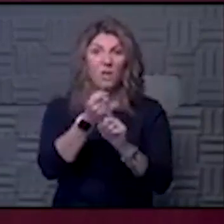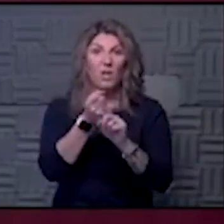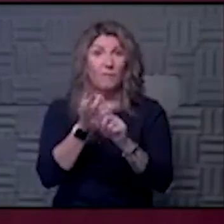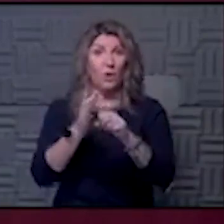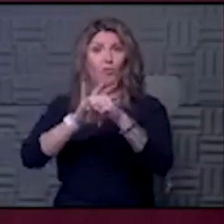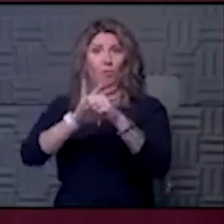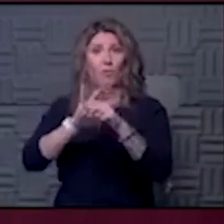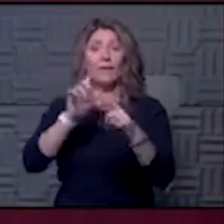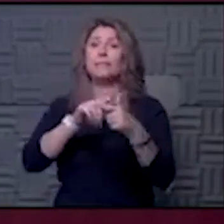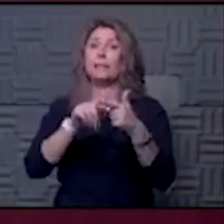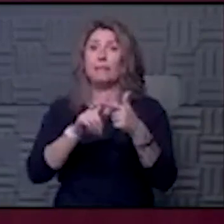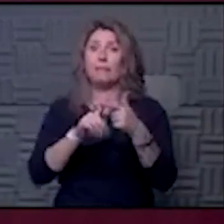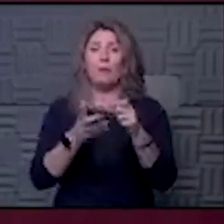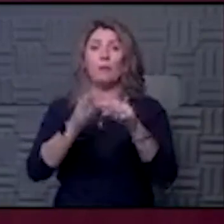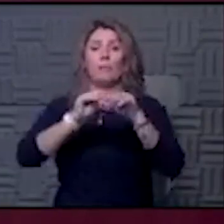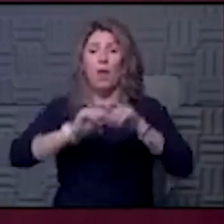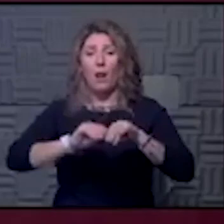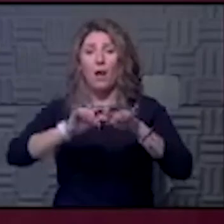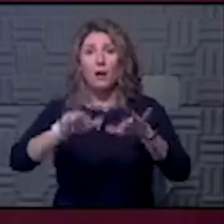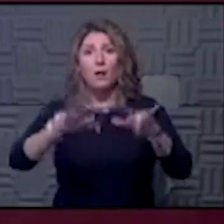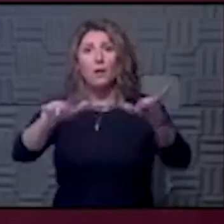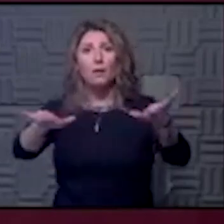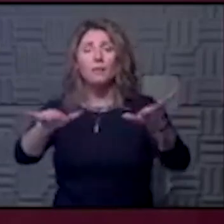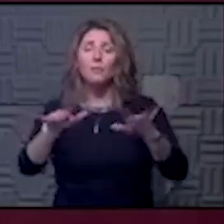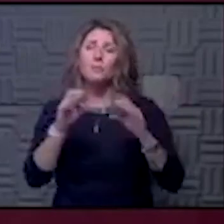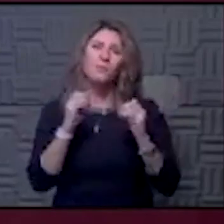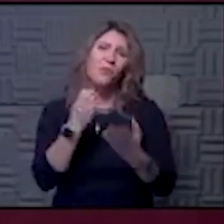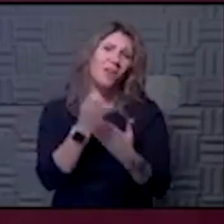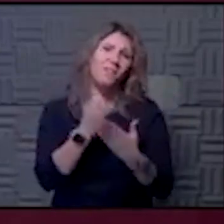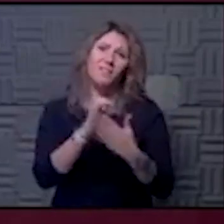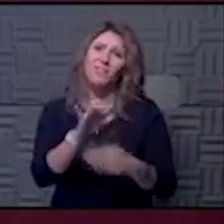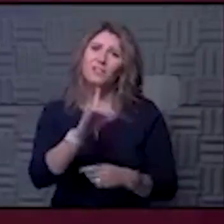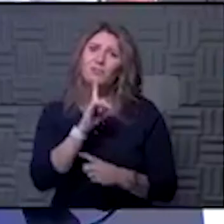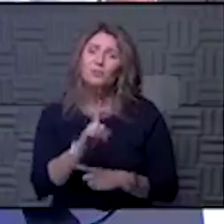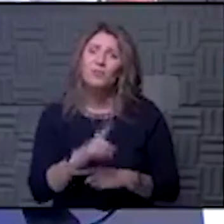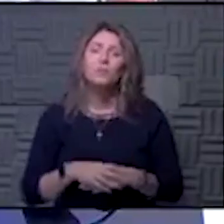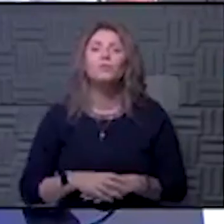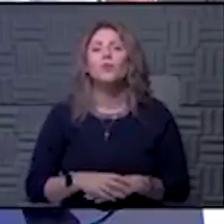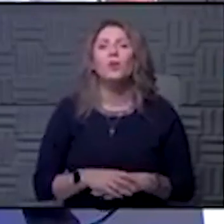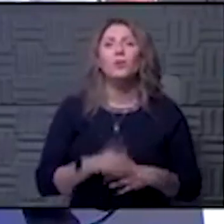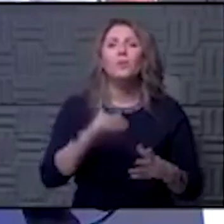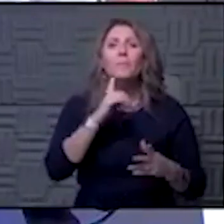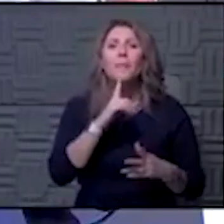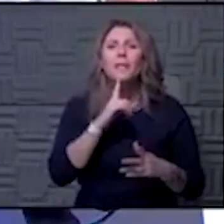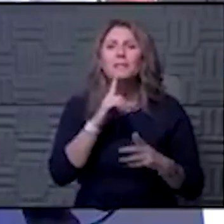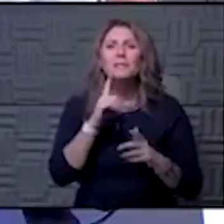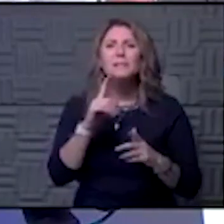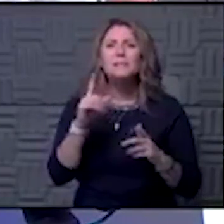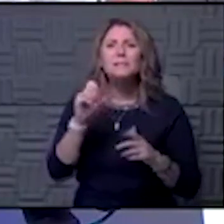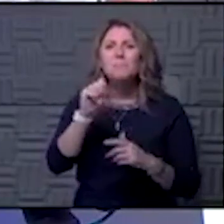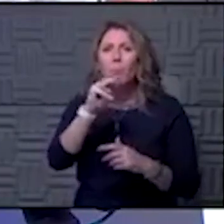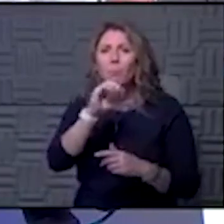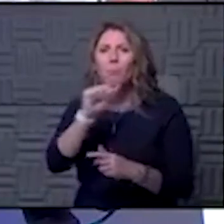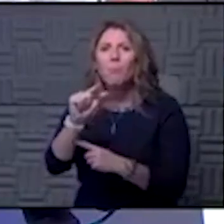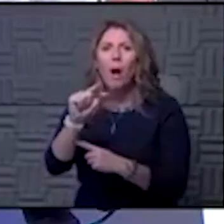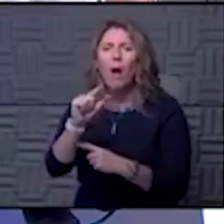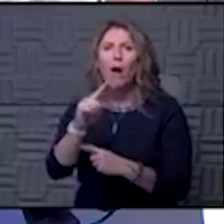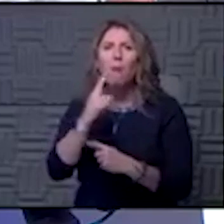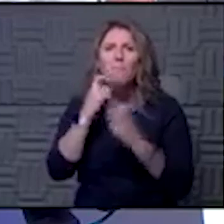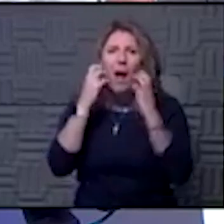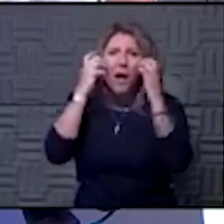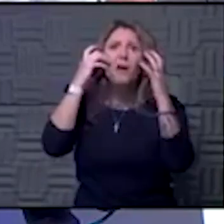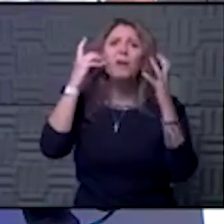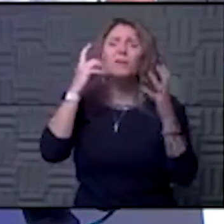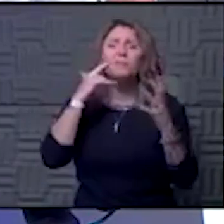So there is no evidence that this was true at all. All let's just think about, like, the smallpox is a terrible virus, right? Man didn't make